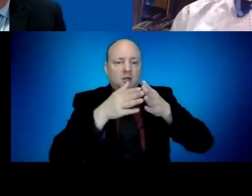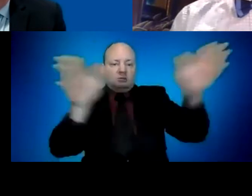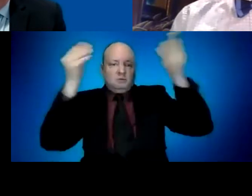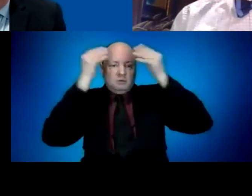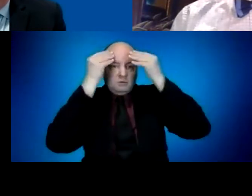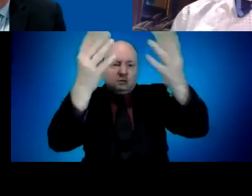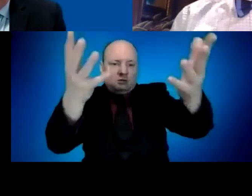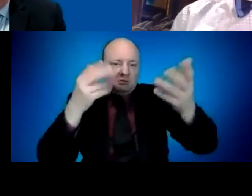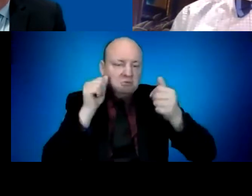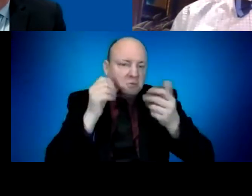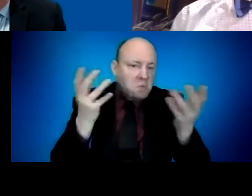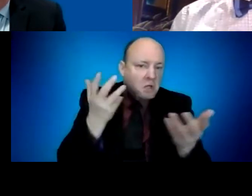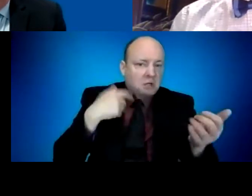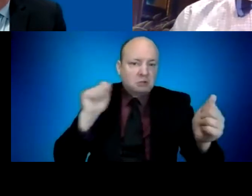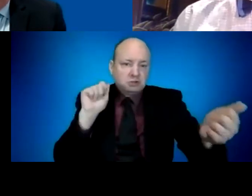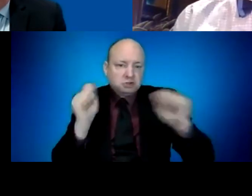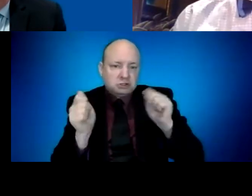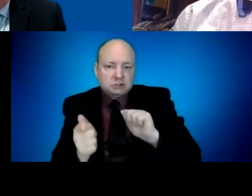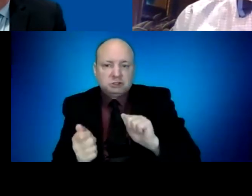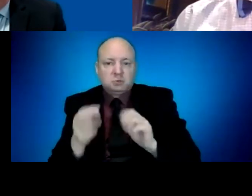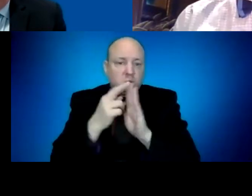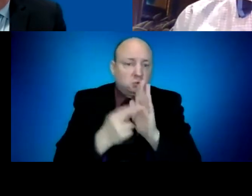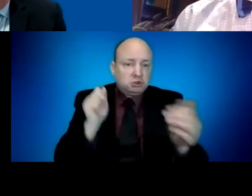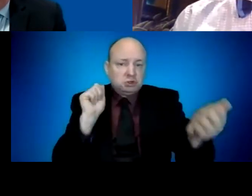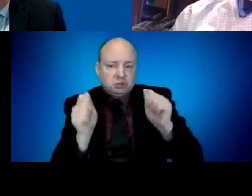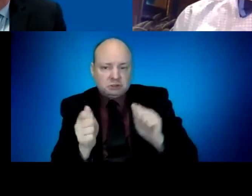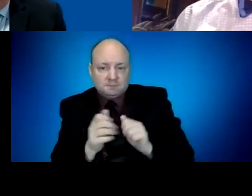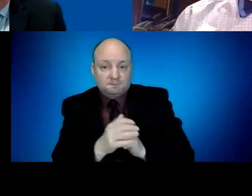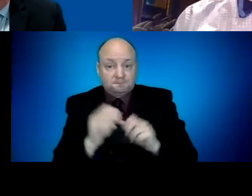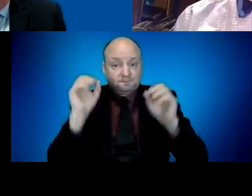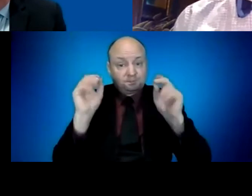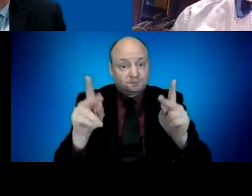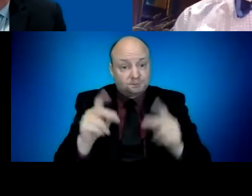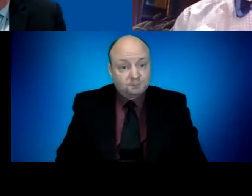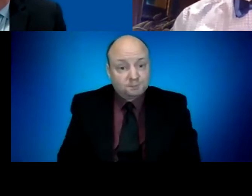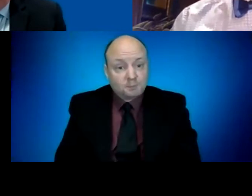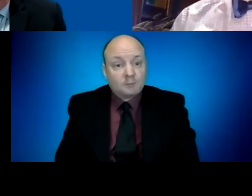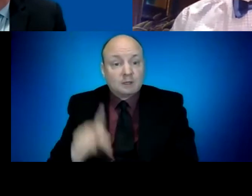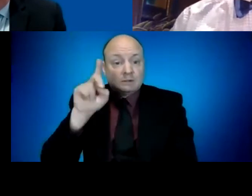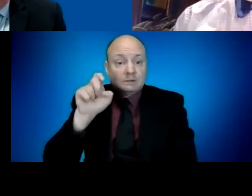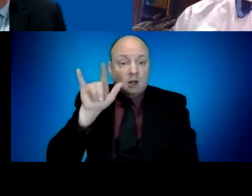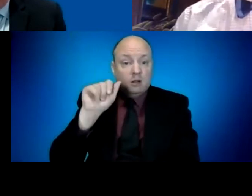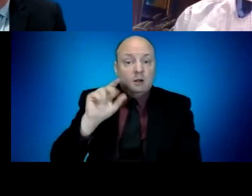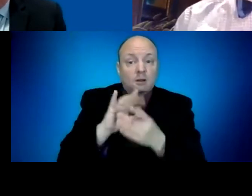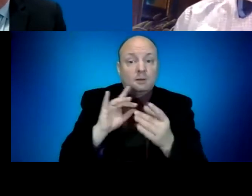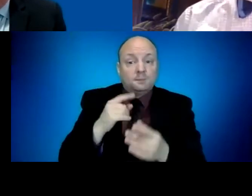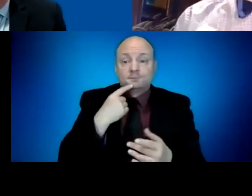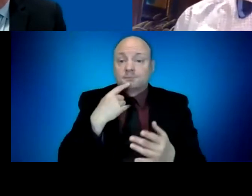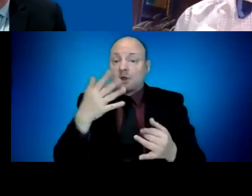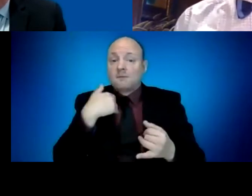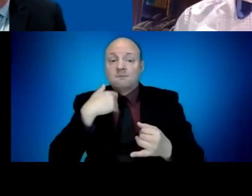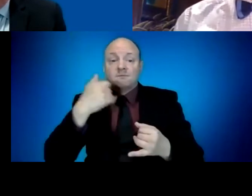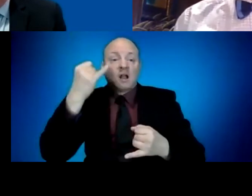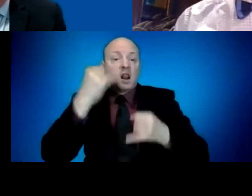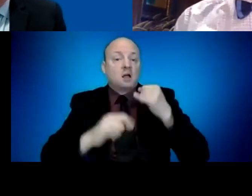Thank you very much. Thank you, Gary. And the final question for today is a follow-up from Fedor Sarkin at